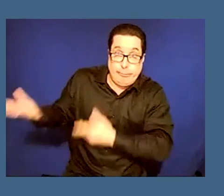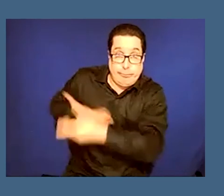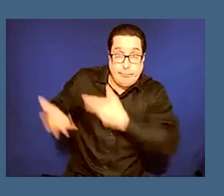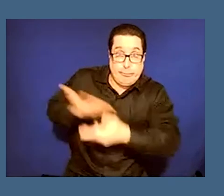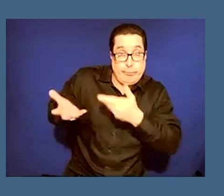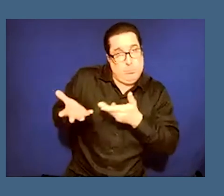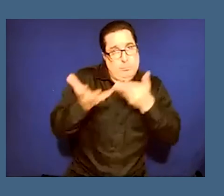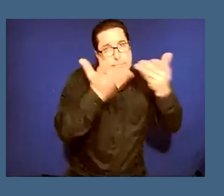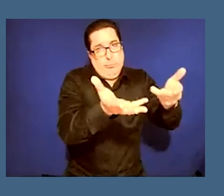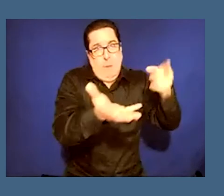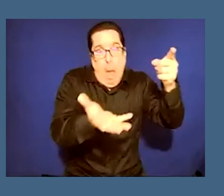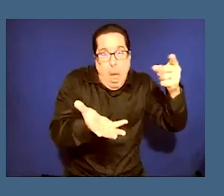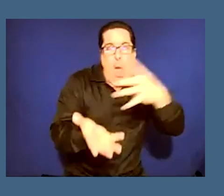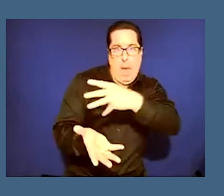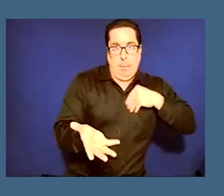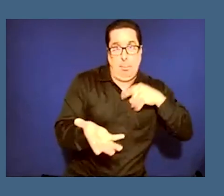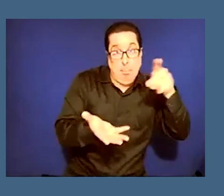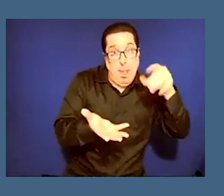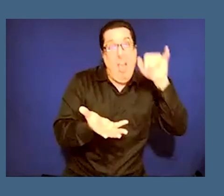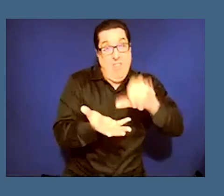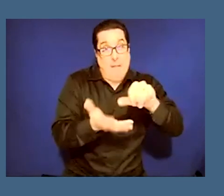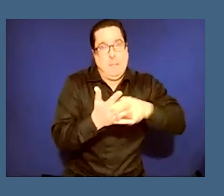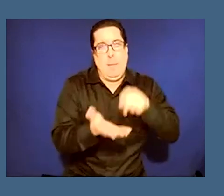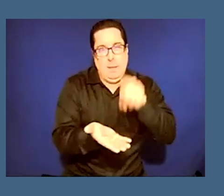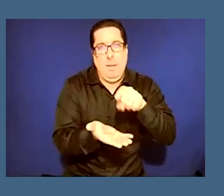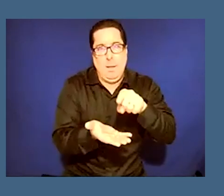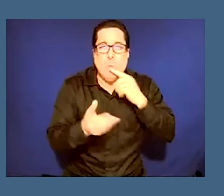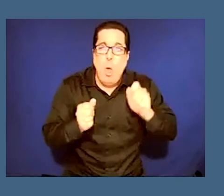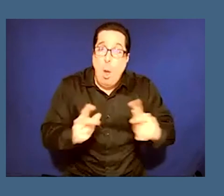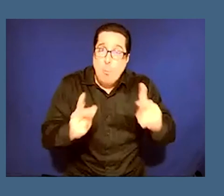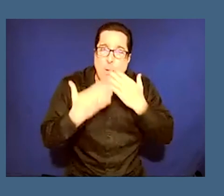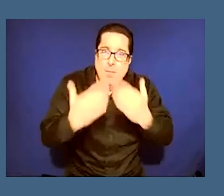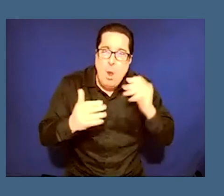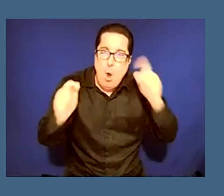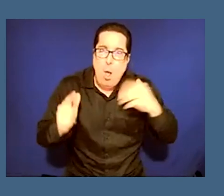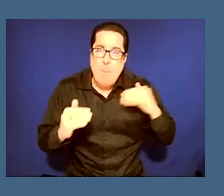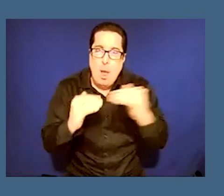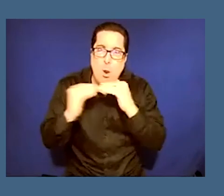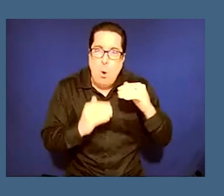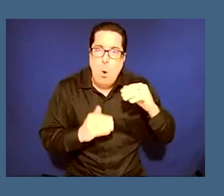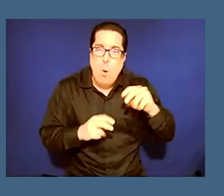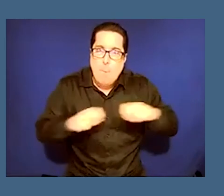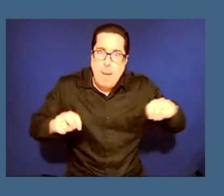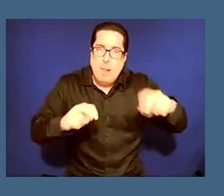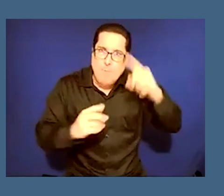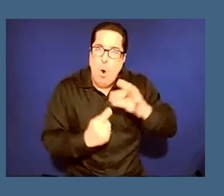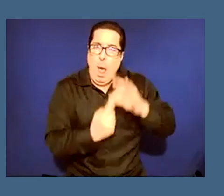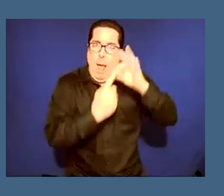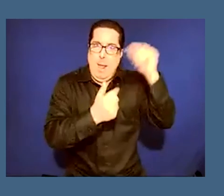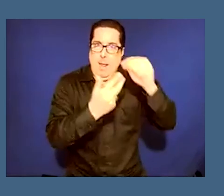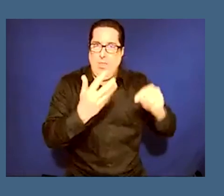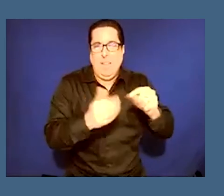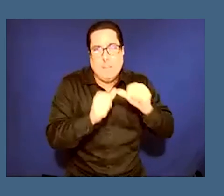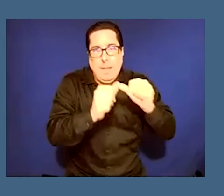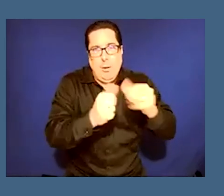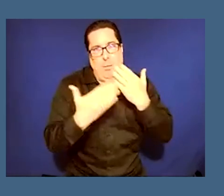accessibility is also very important so thanks to all my co-panelists for highlighting that you know continuously well